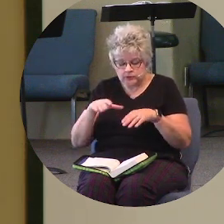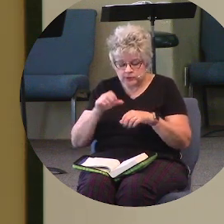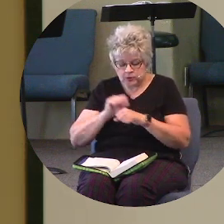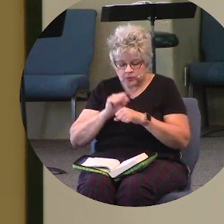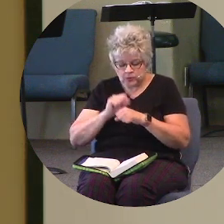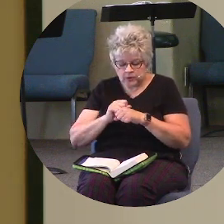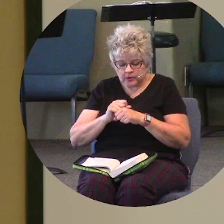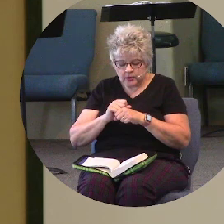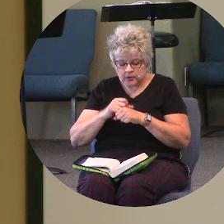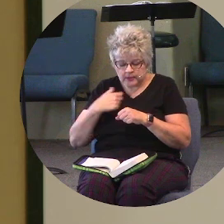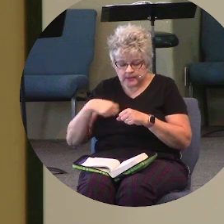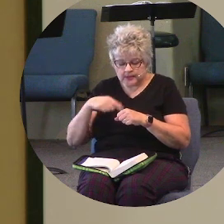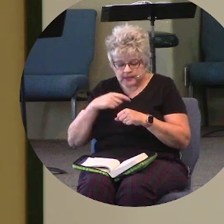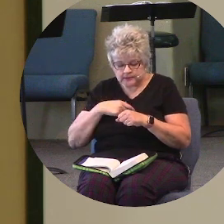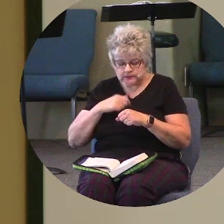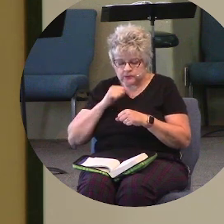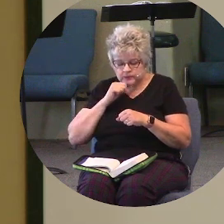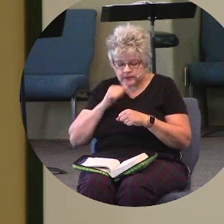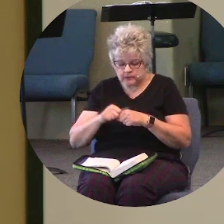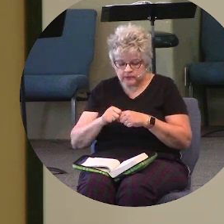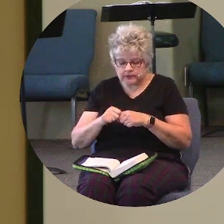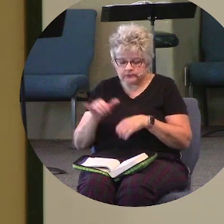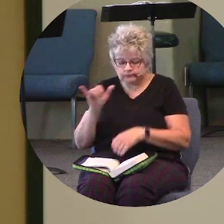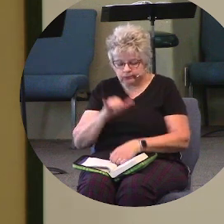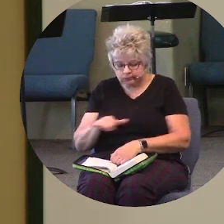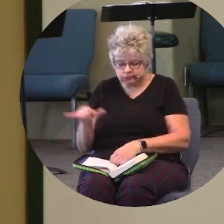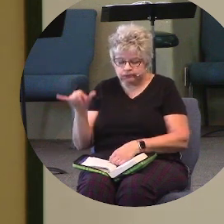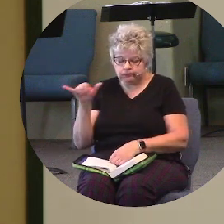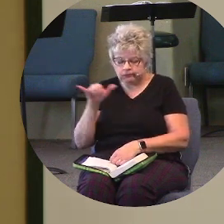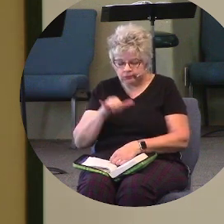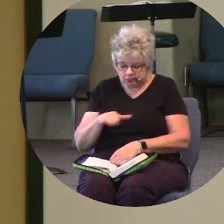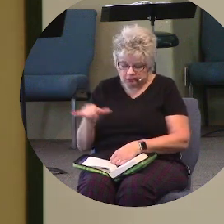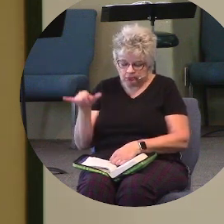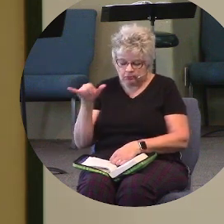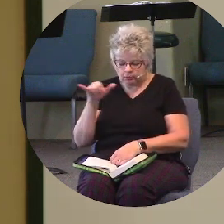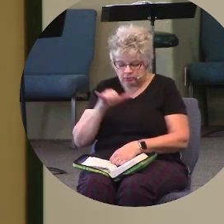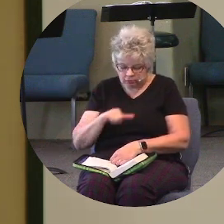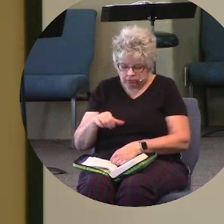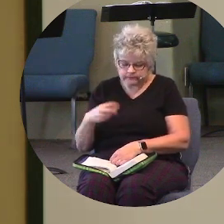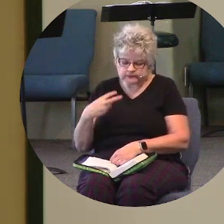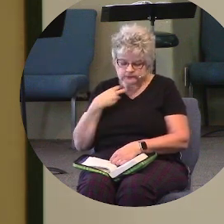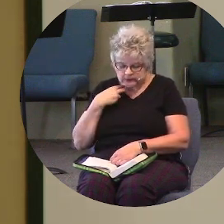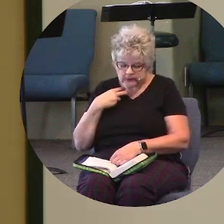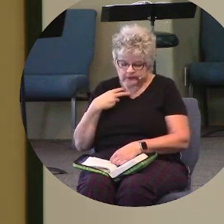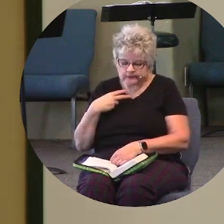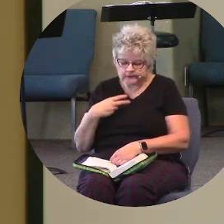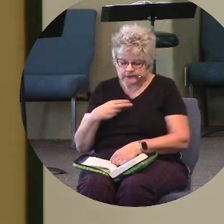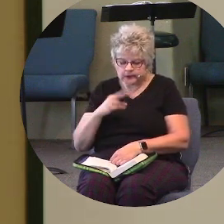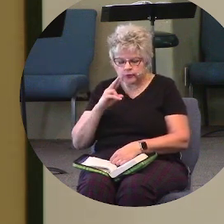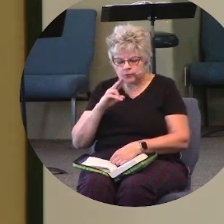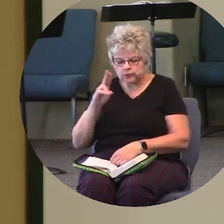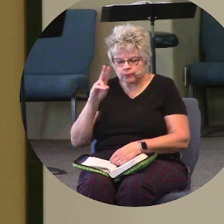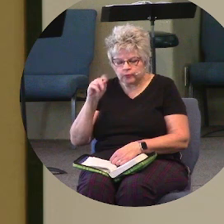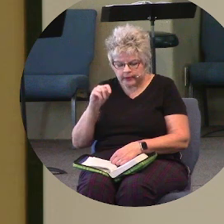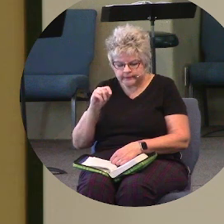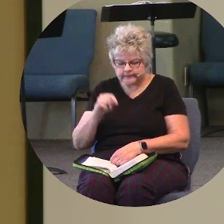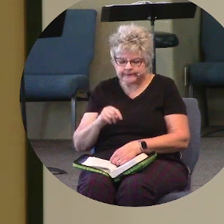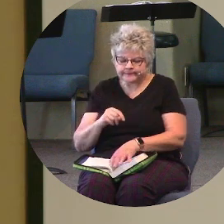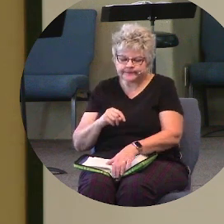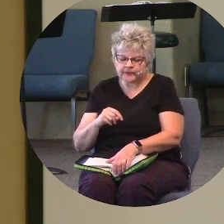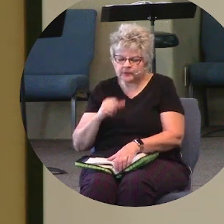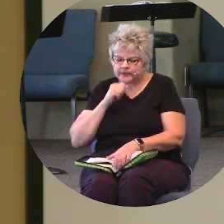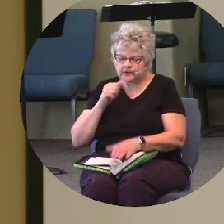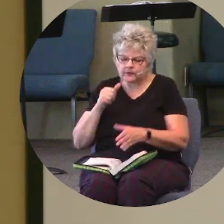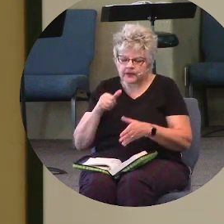that we don't get stale and we don't get stuck in a rut. That we don't